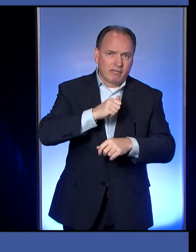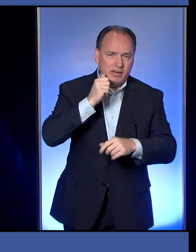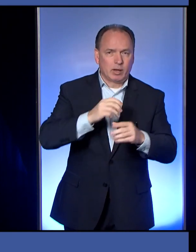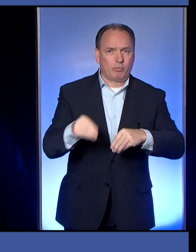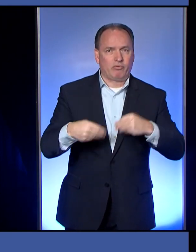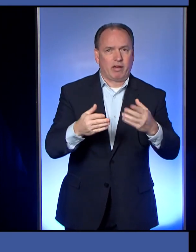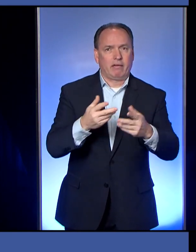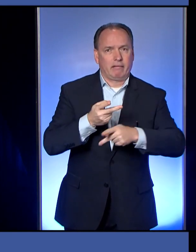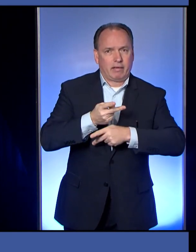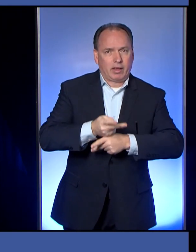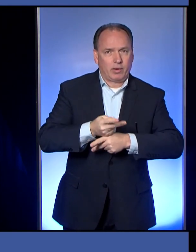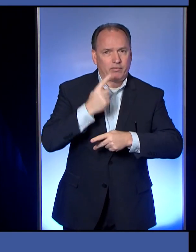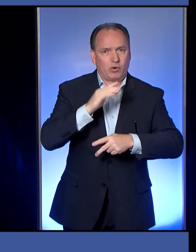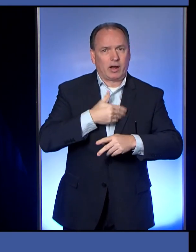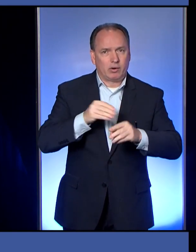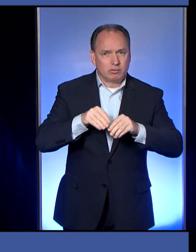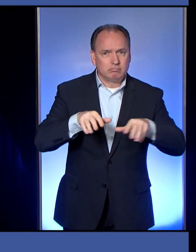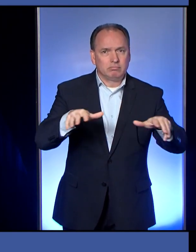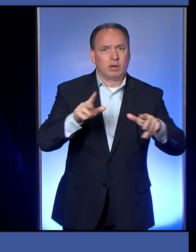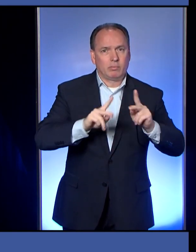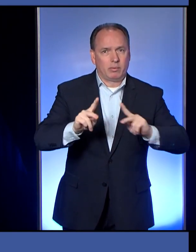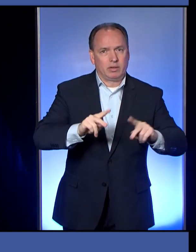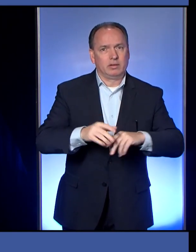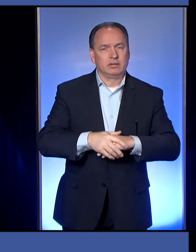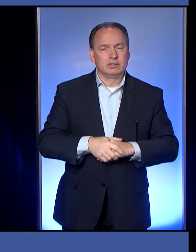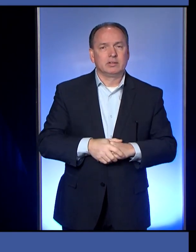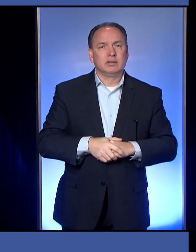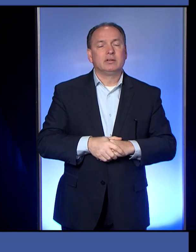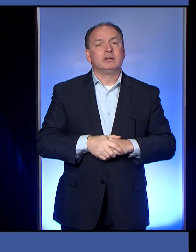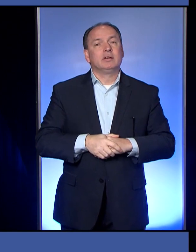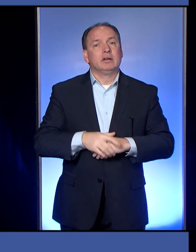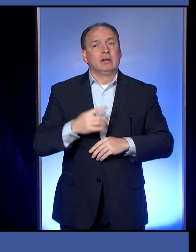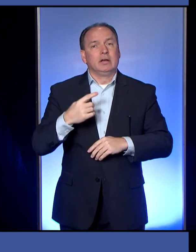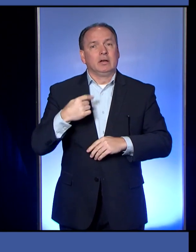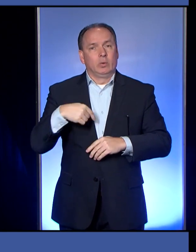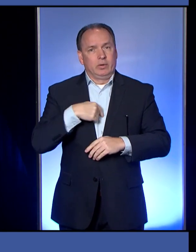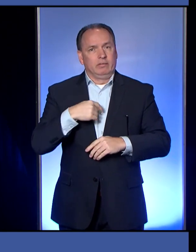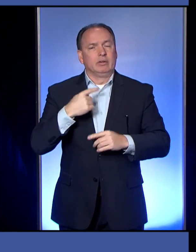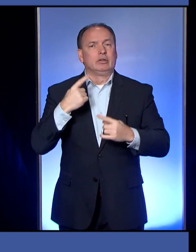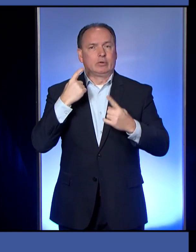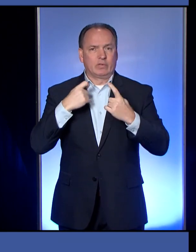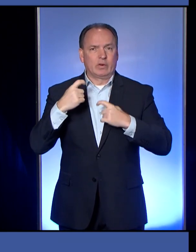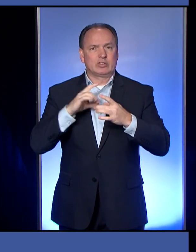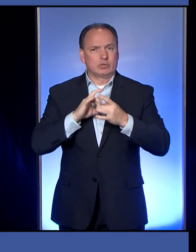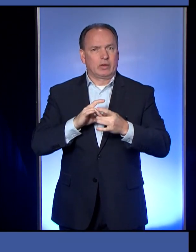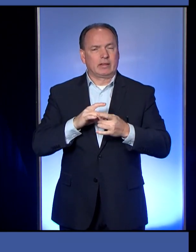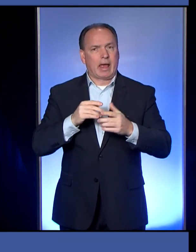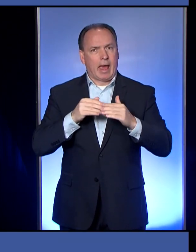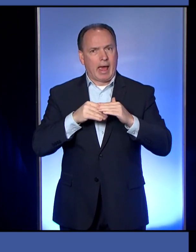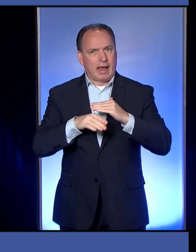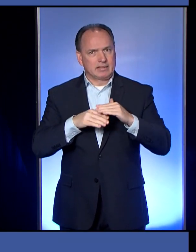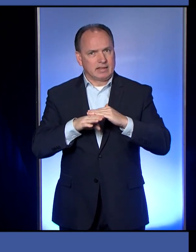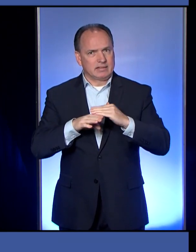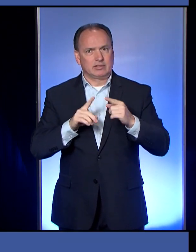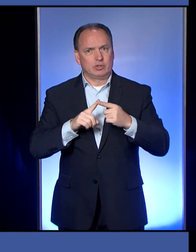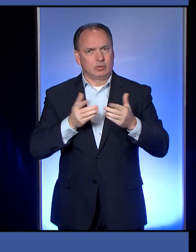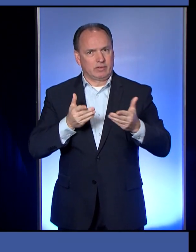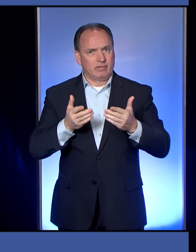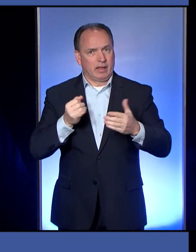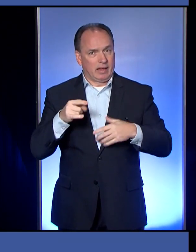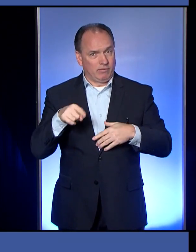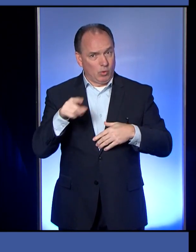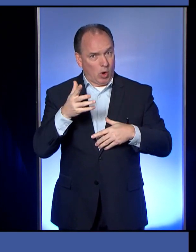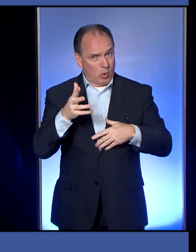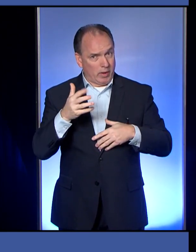that care for our neediest populations. We've had questions around access to services. So if you have services already with a provider,